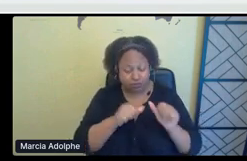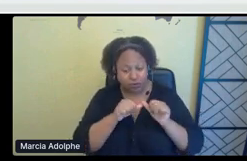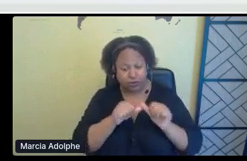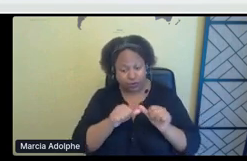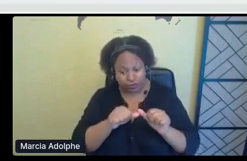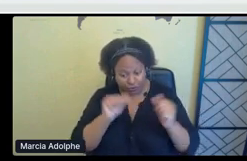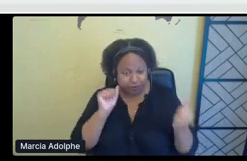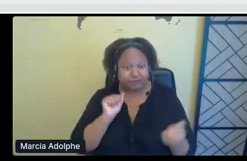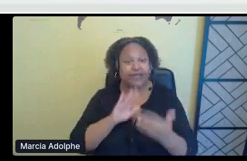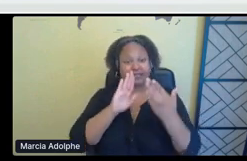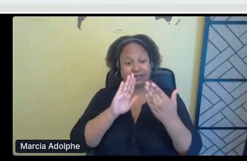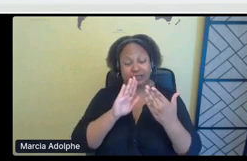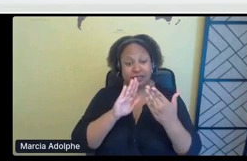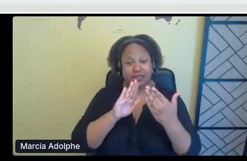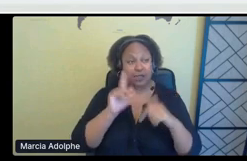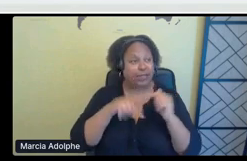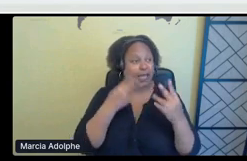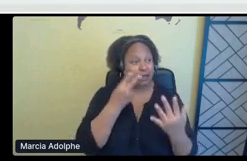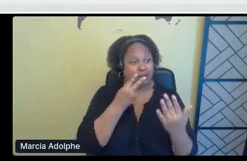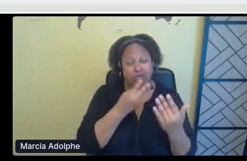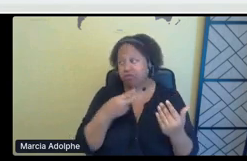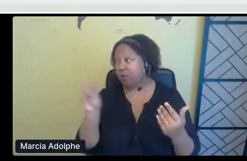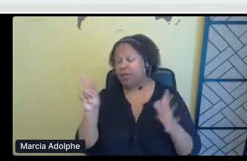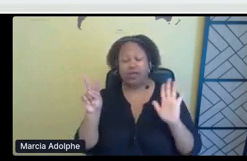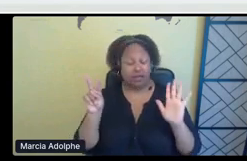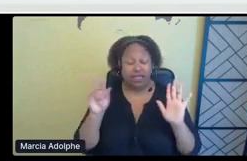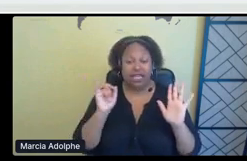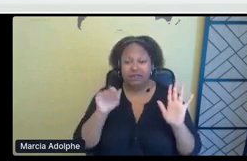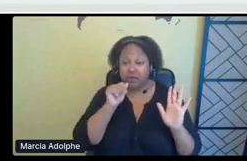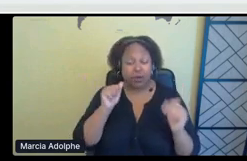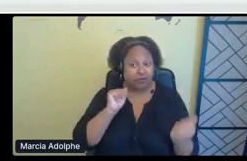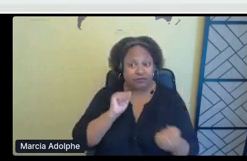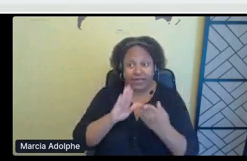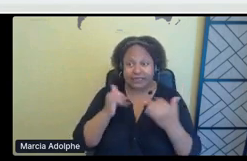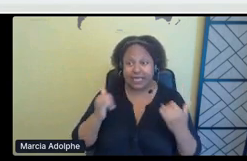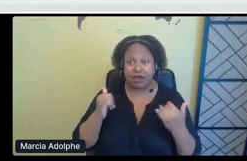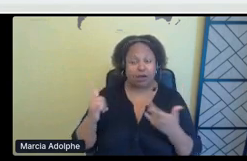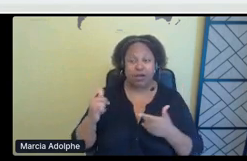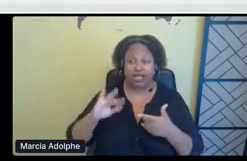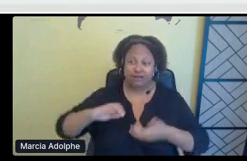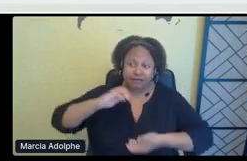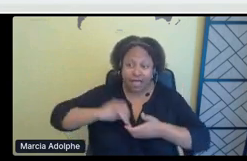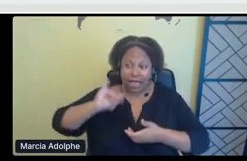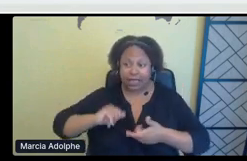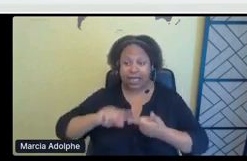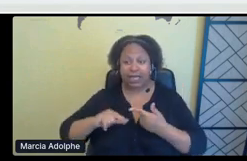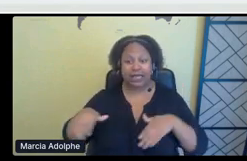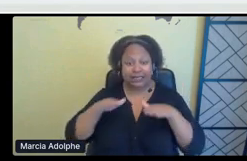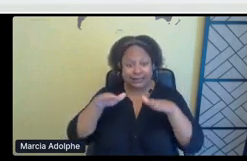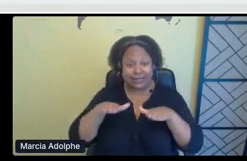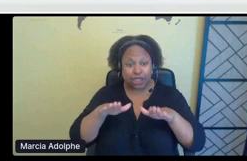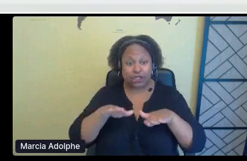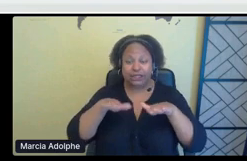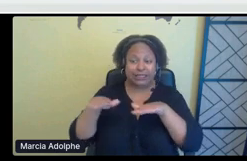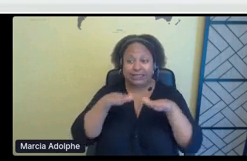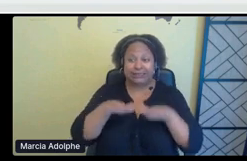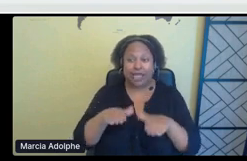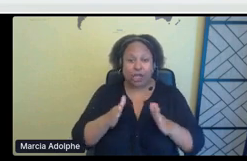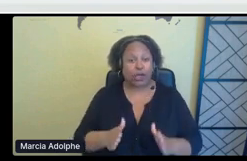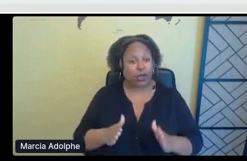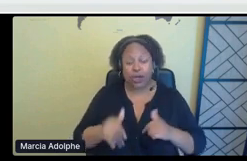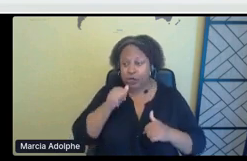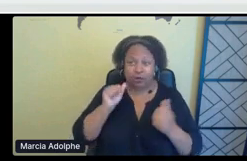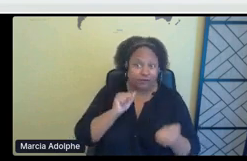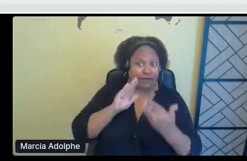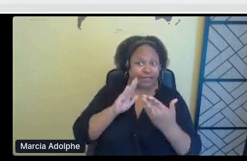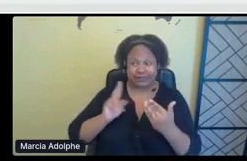face it, if our settler allies and settler Canadians don't face the history, um, that has been hidden from them. I think it's, we're not going to